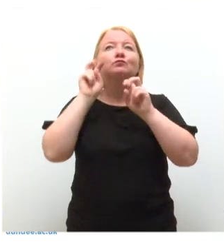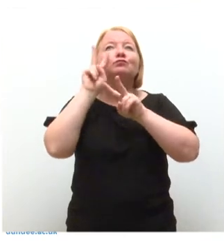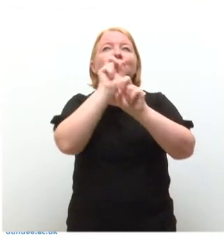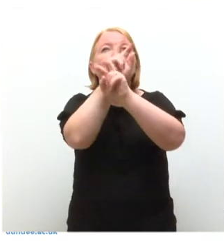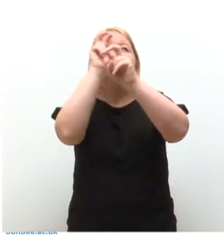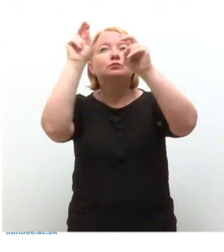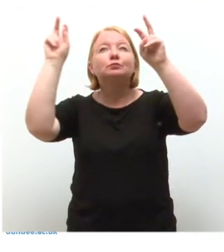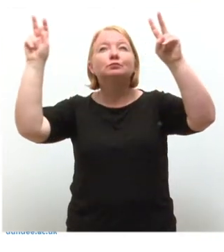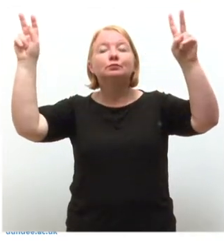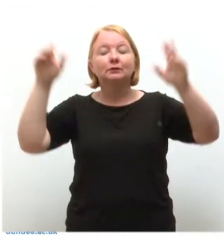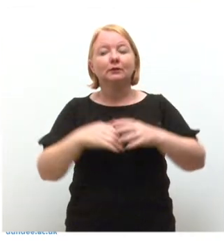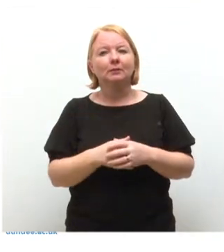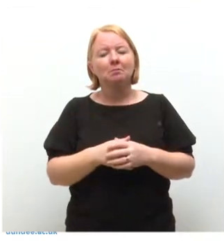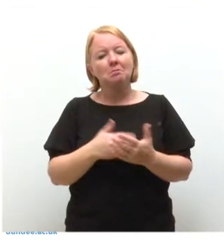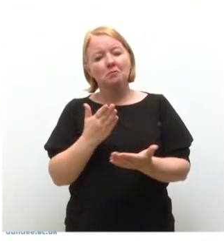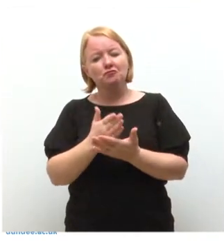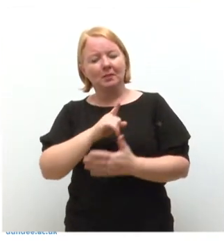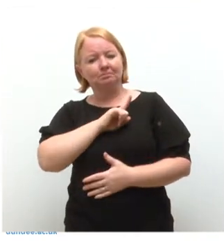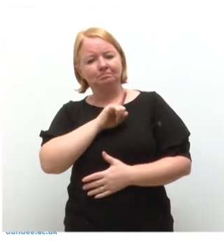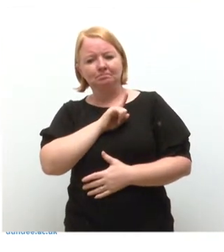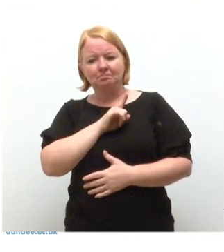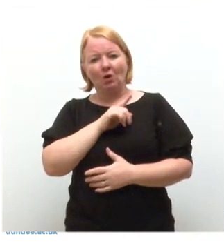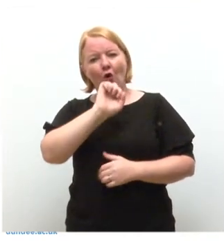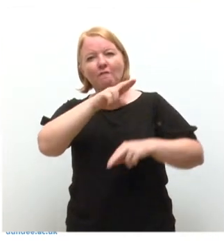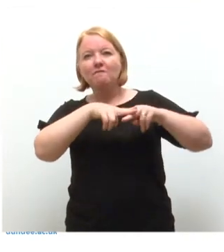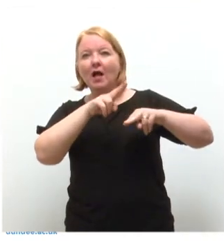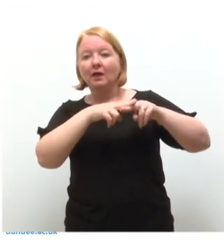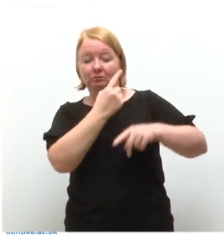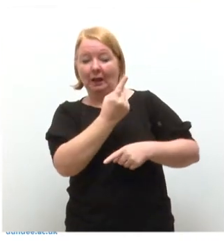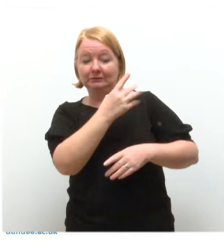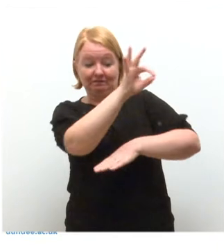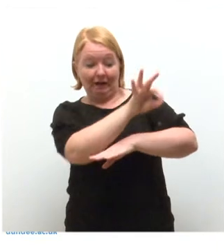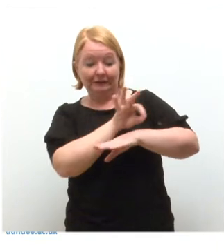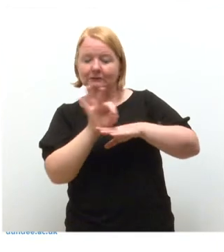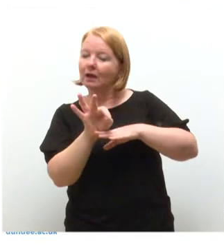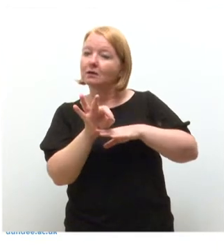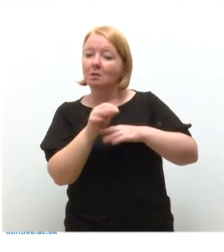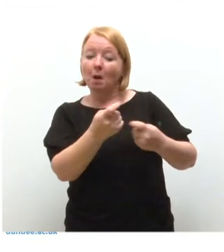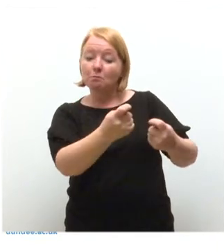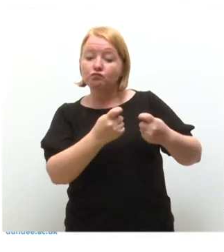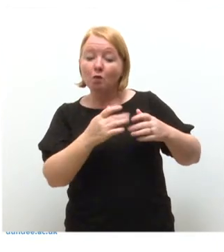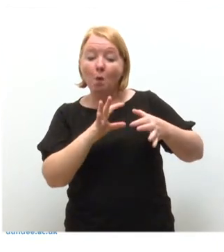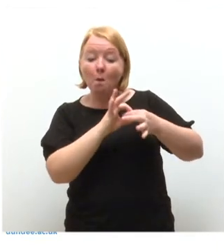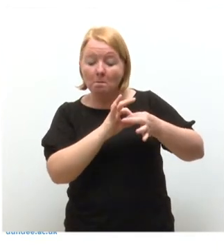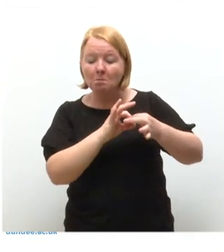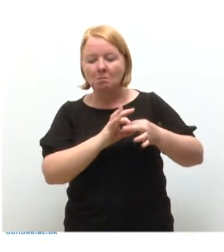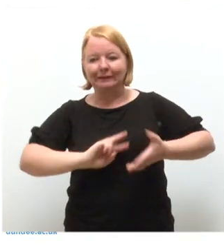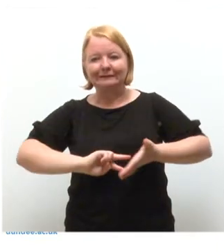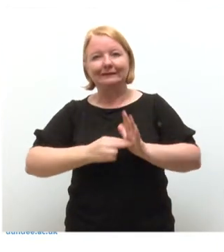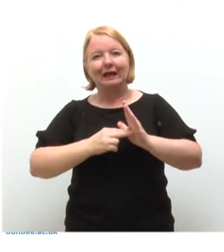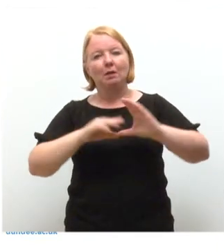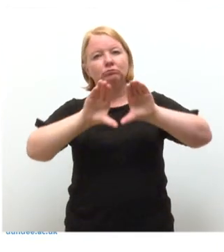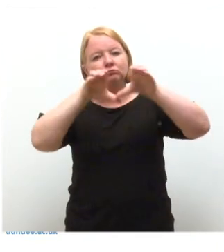Her interest was sparked by the books her father, an architect, brought home when she was helping design a planetarium.